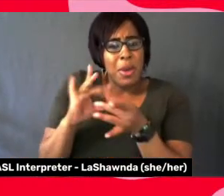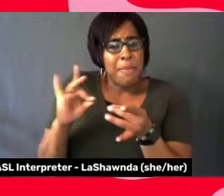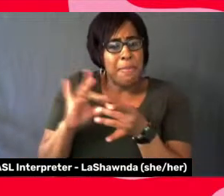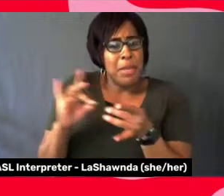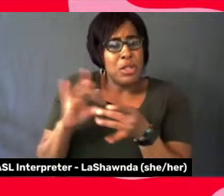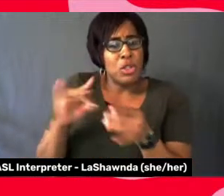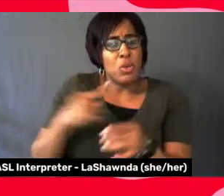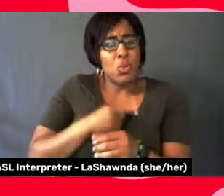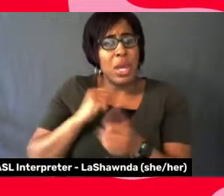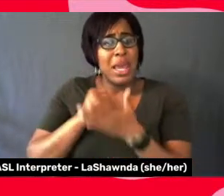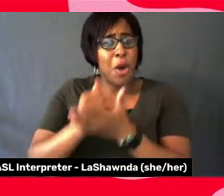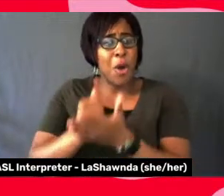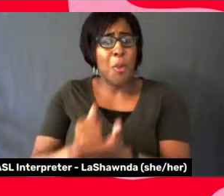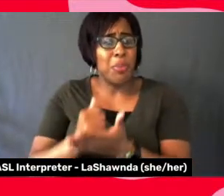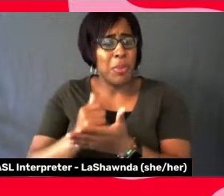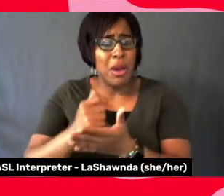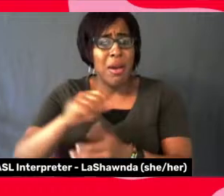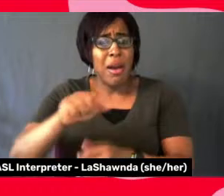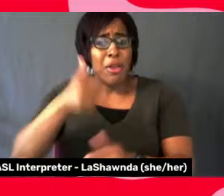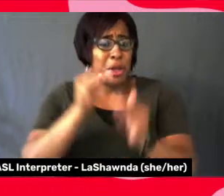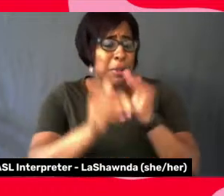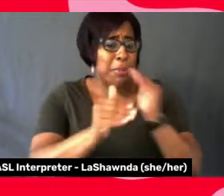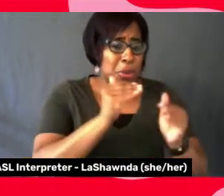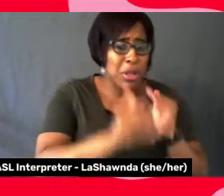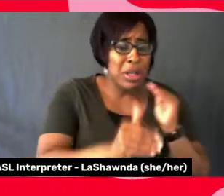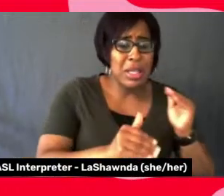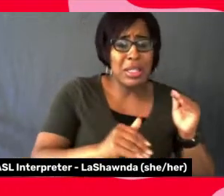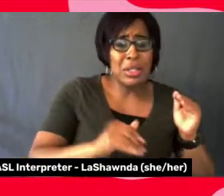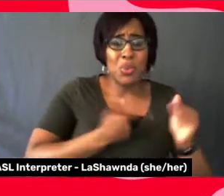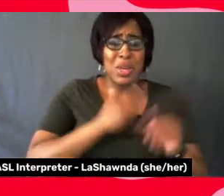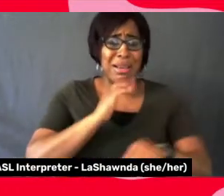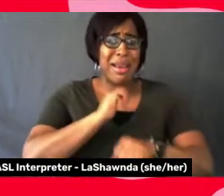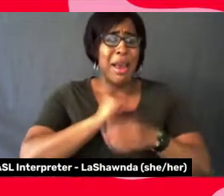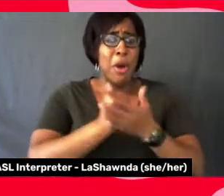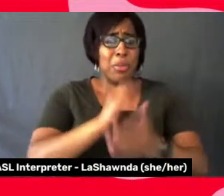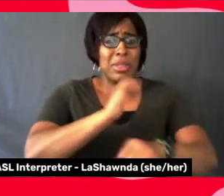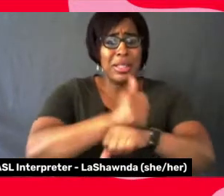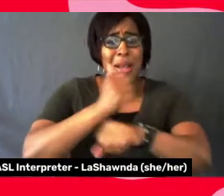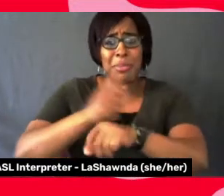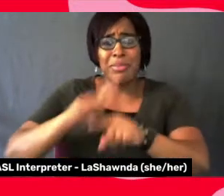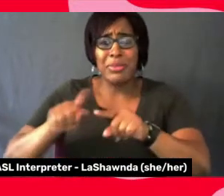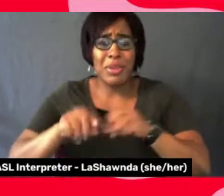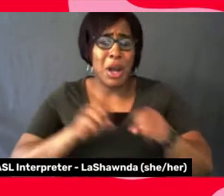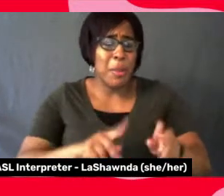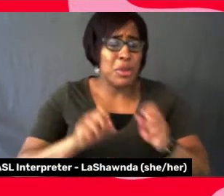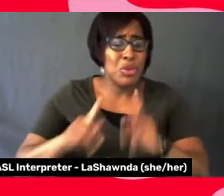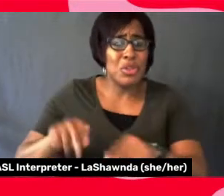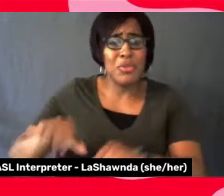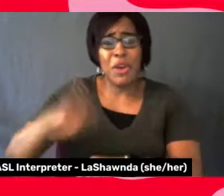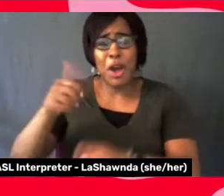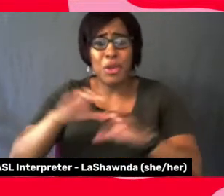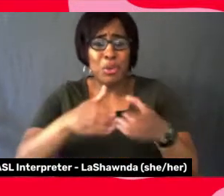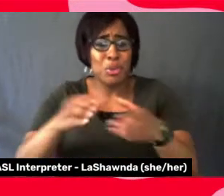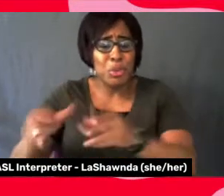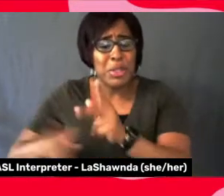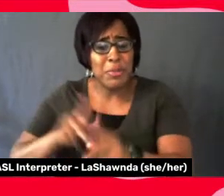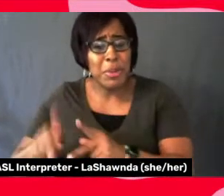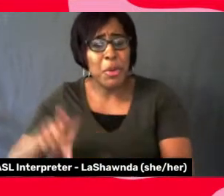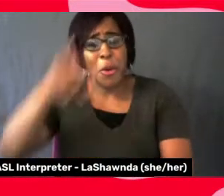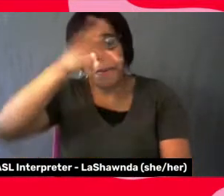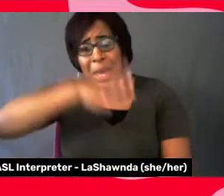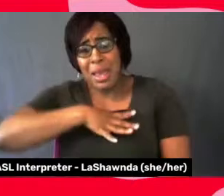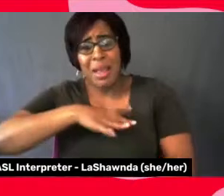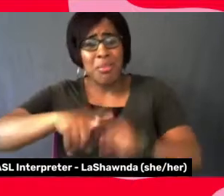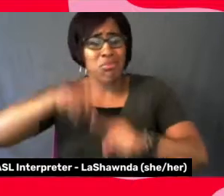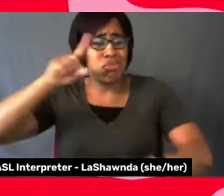communities, other groups of people, um, and men who, all kinds of people,